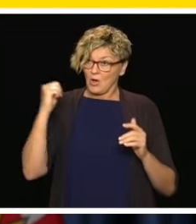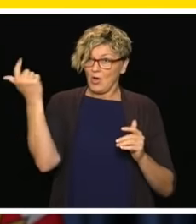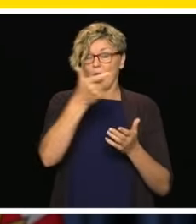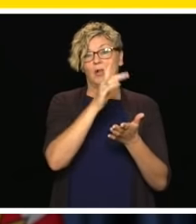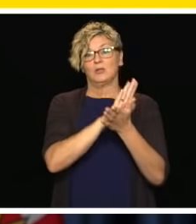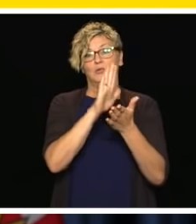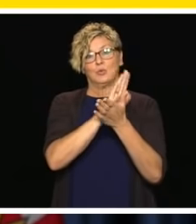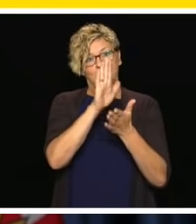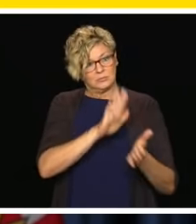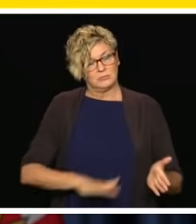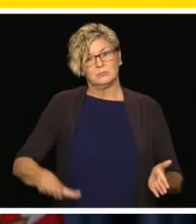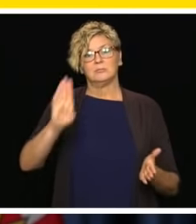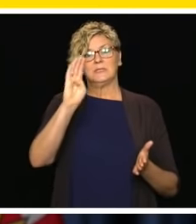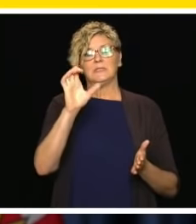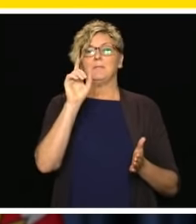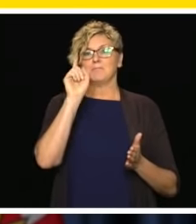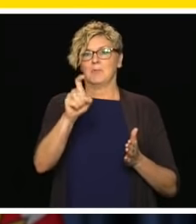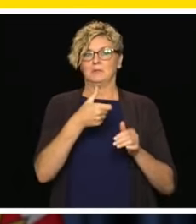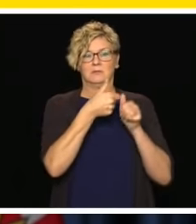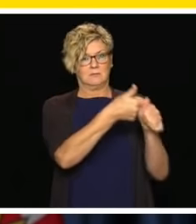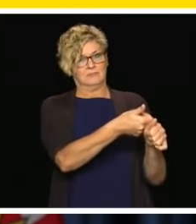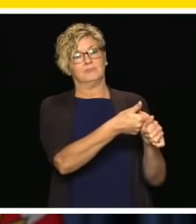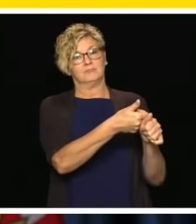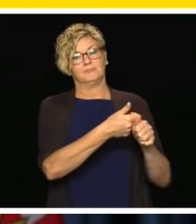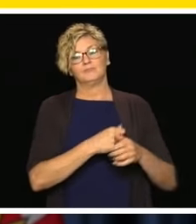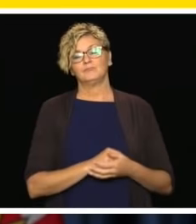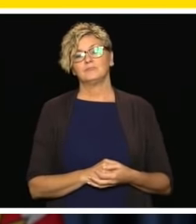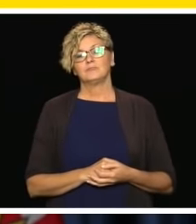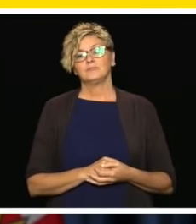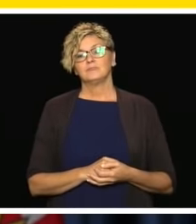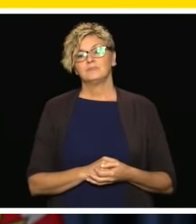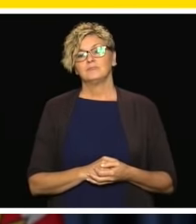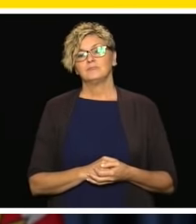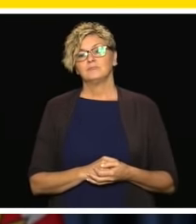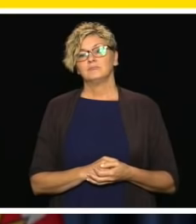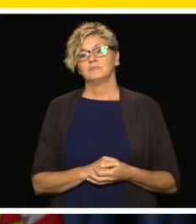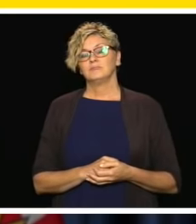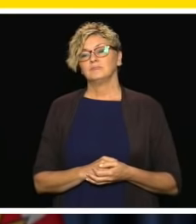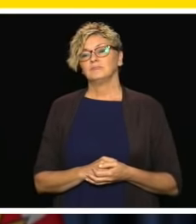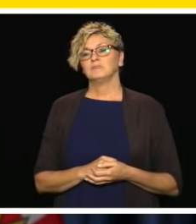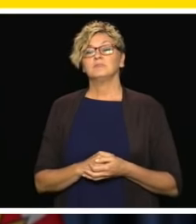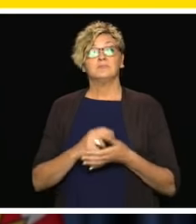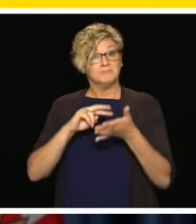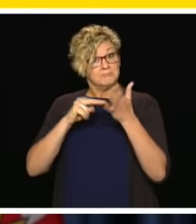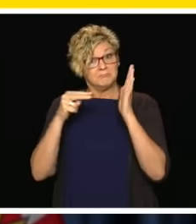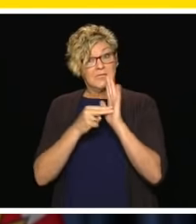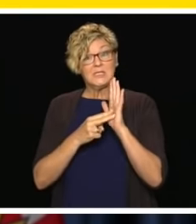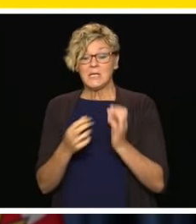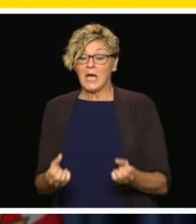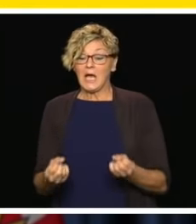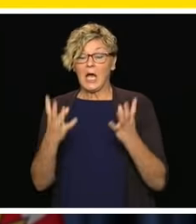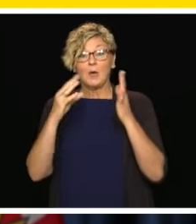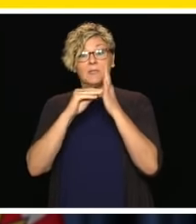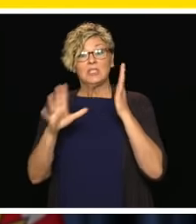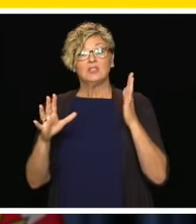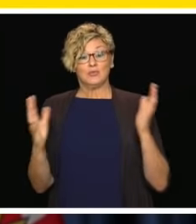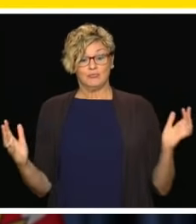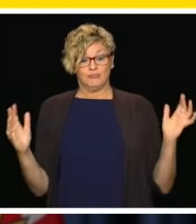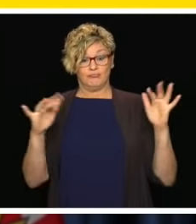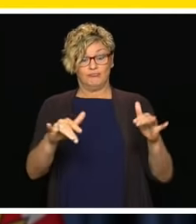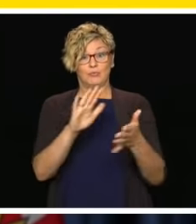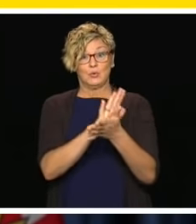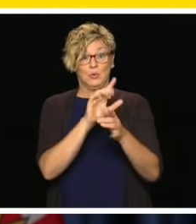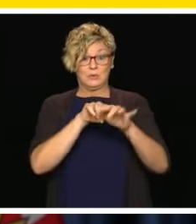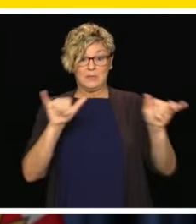provide their operating plans to the ministry of education. To do things safely, we will need to limit the number of students in